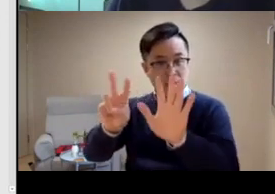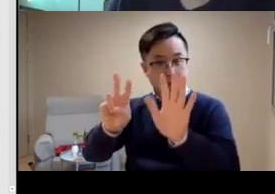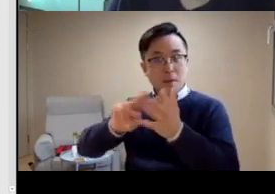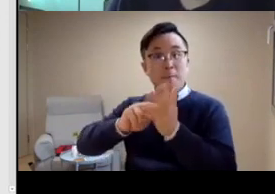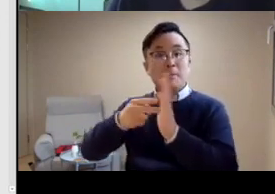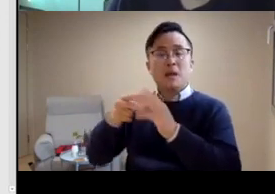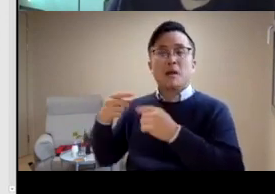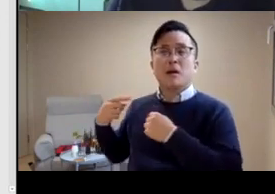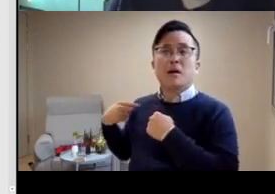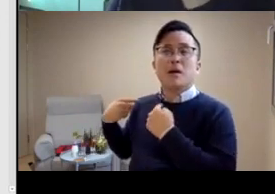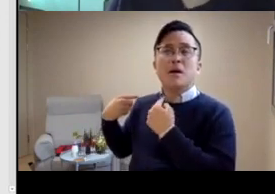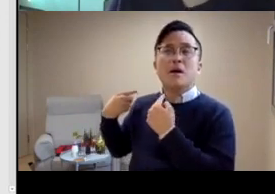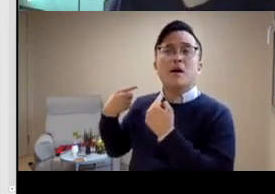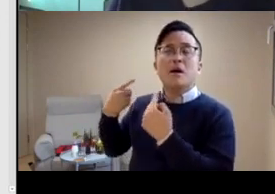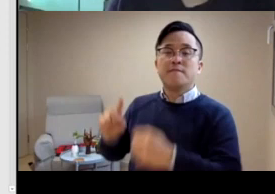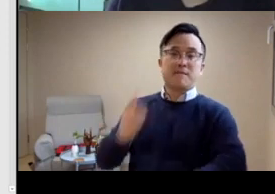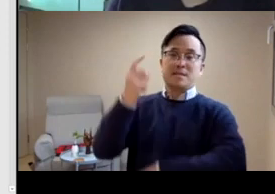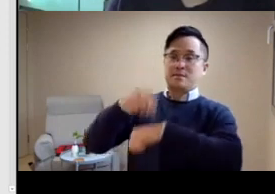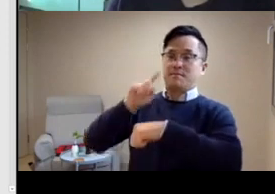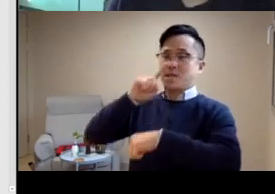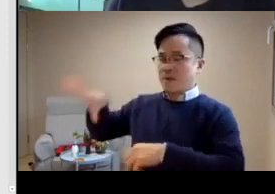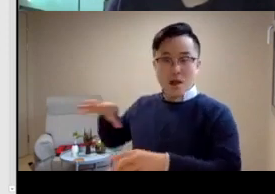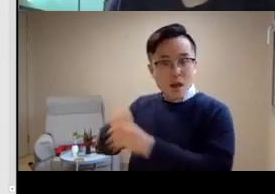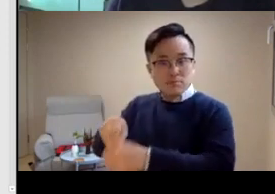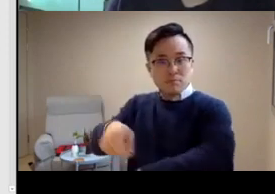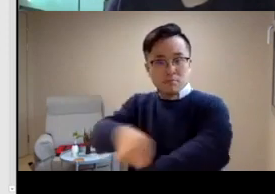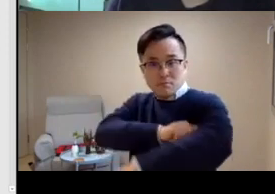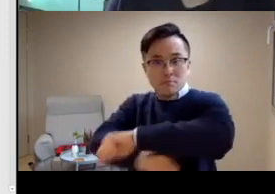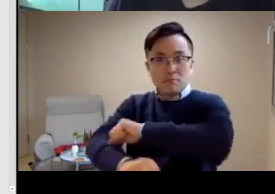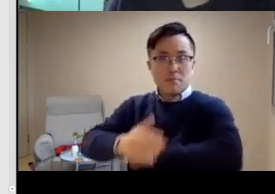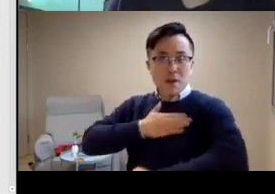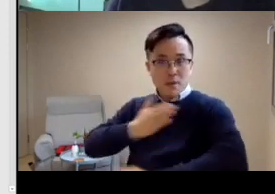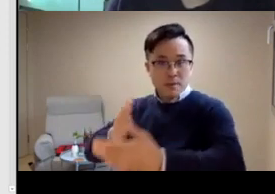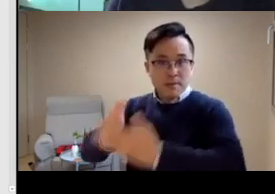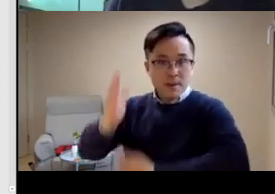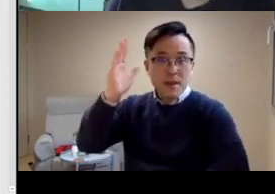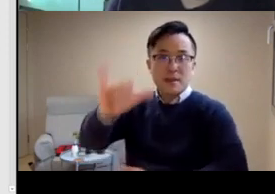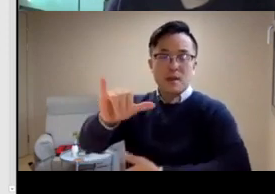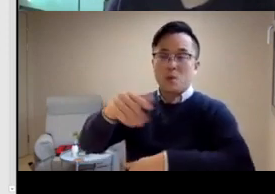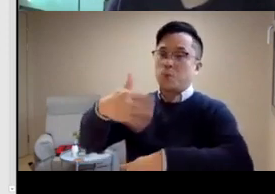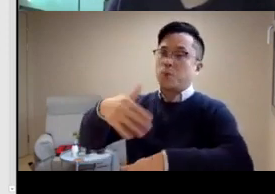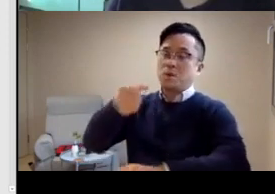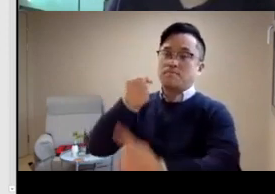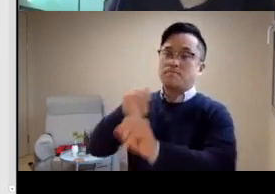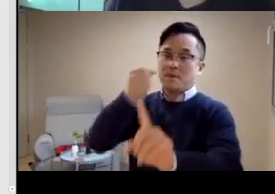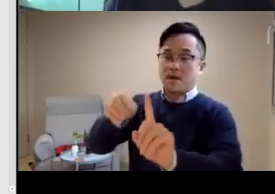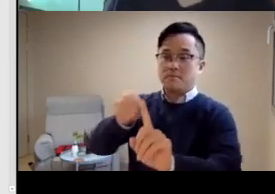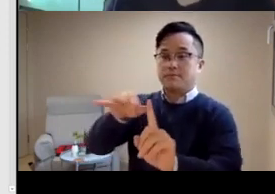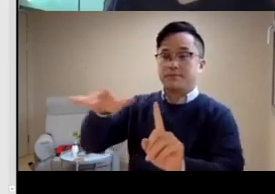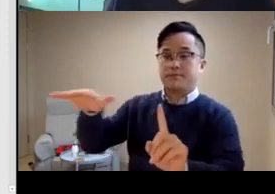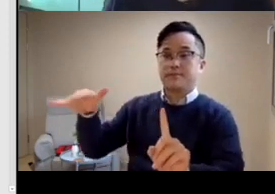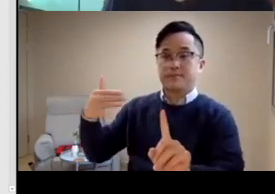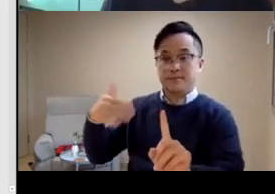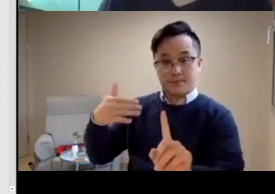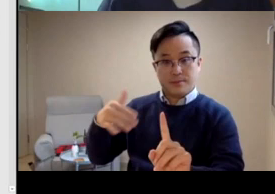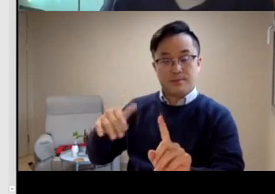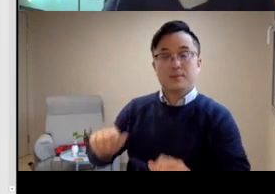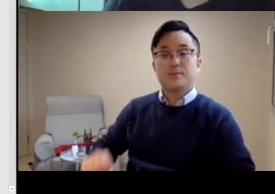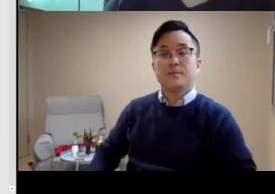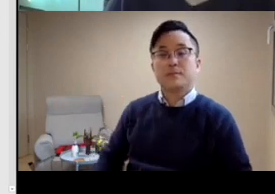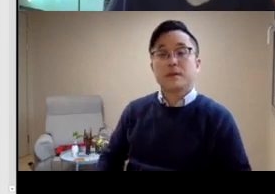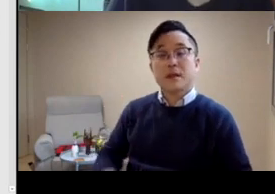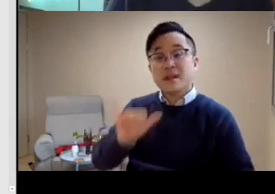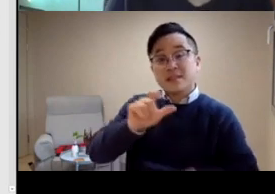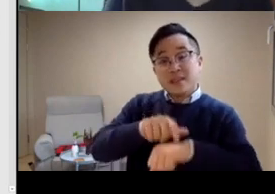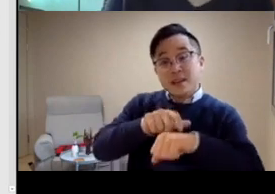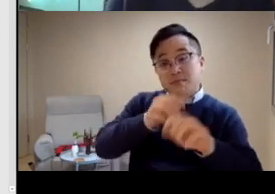nine passenger vehicles. So that was the beginning of a really, really strong, strong protest. And myself, I started